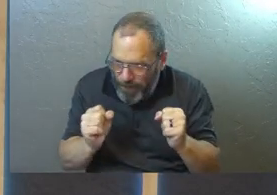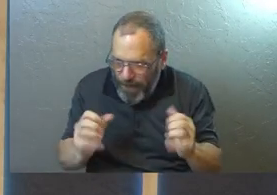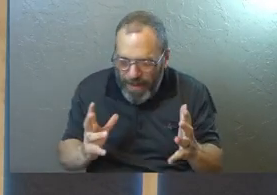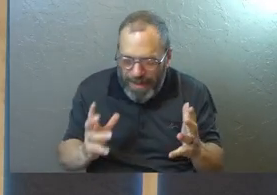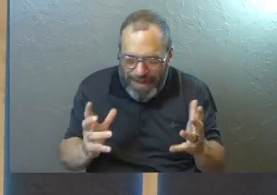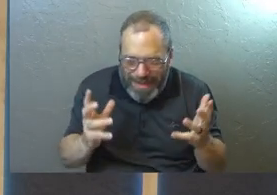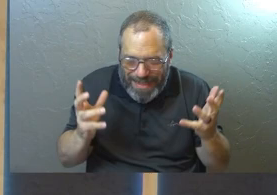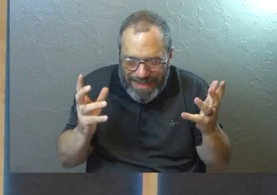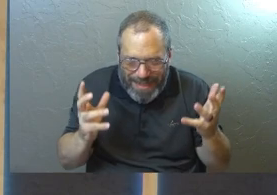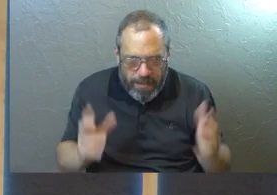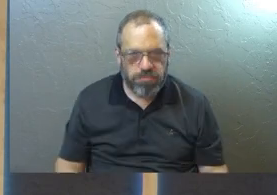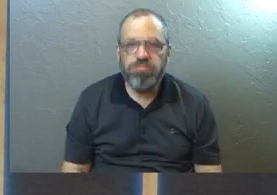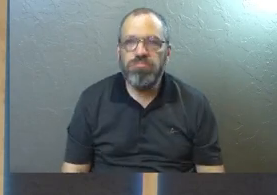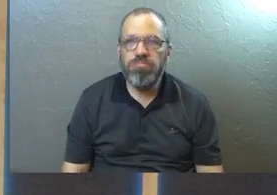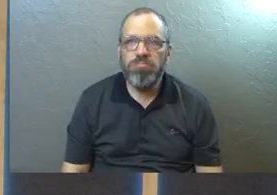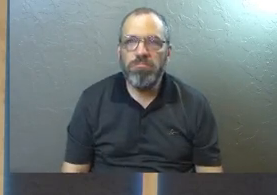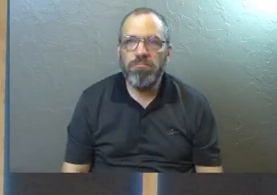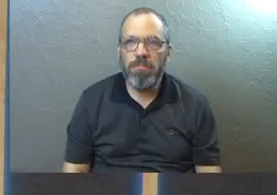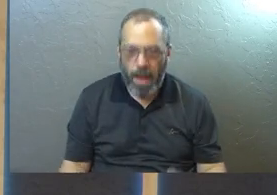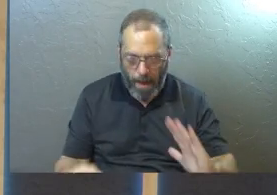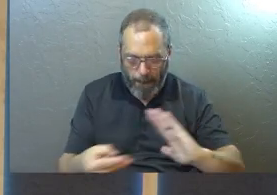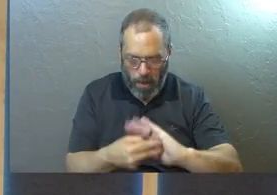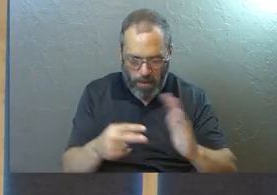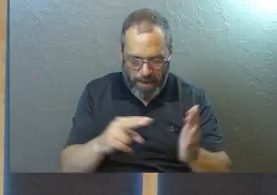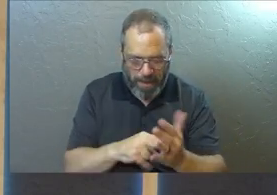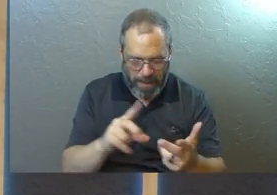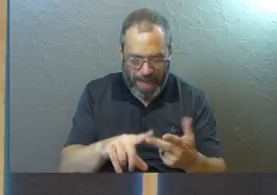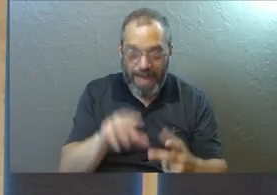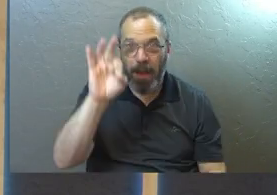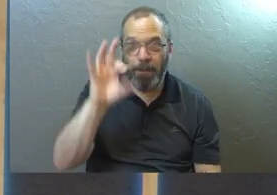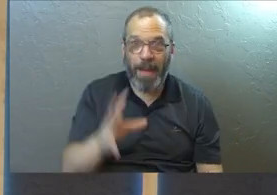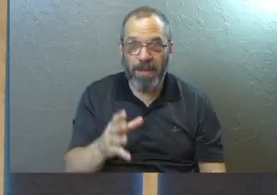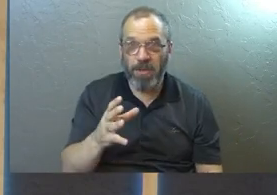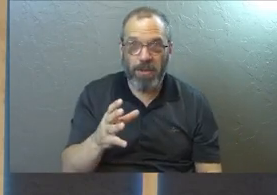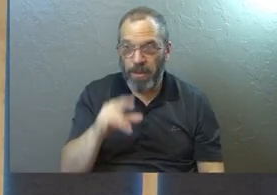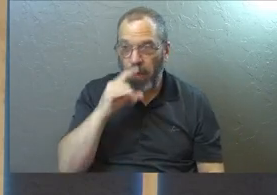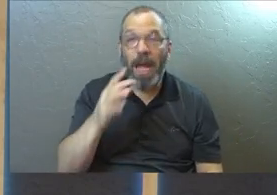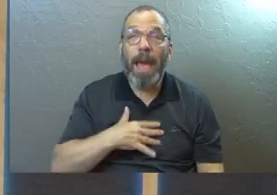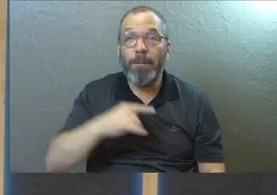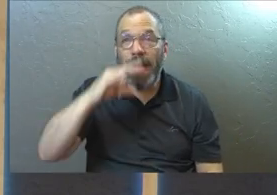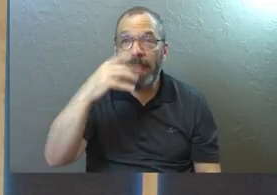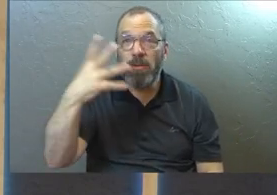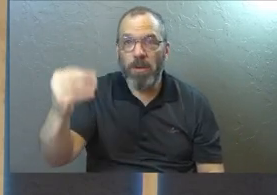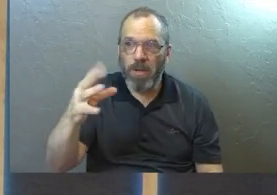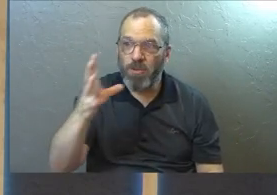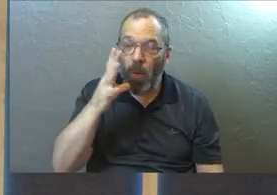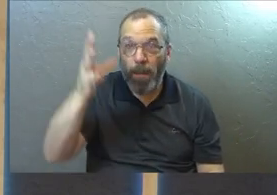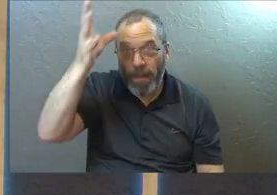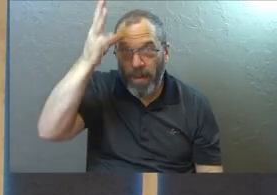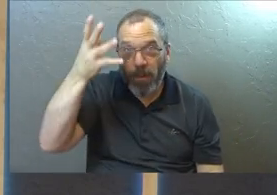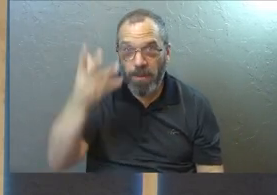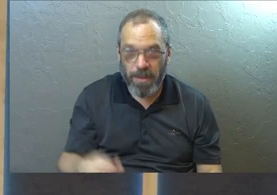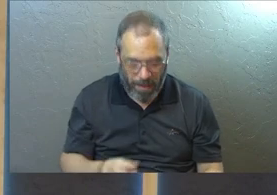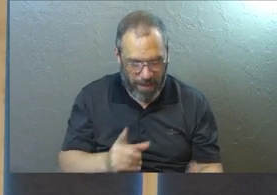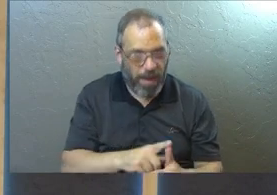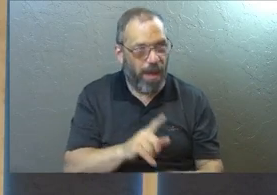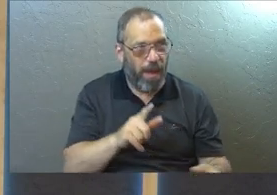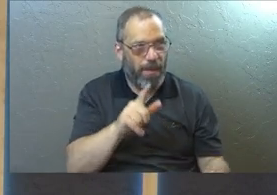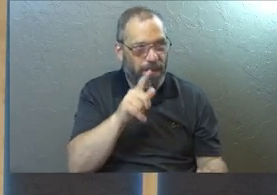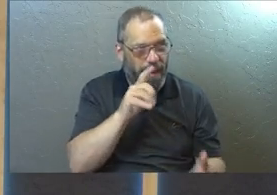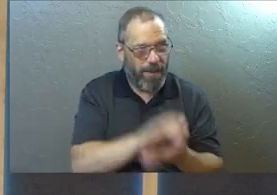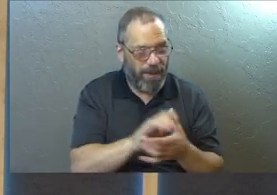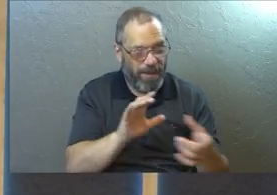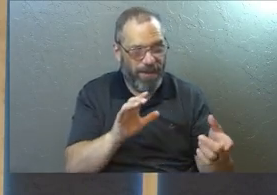So yeah, purpose and pastor was just gone. And none of my kids were around. So parent was gone. Linda